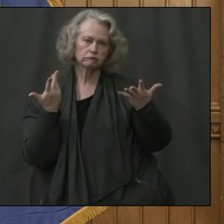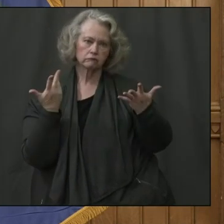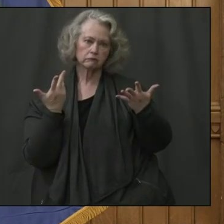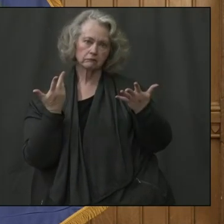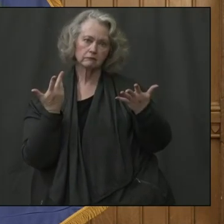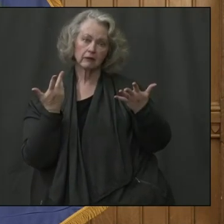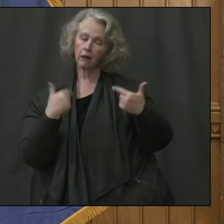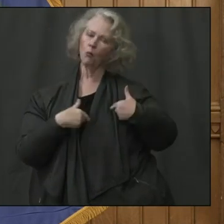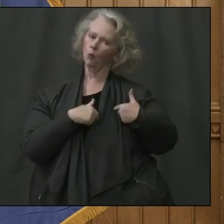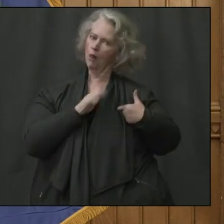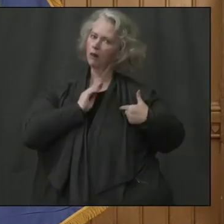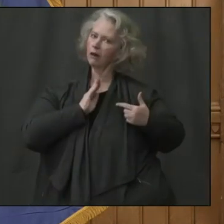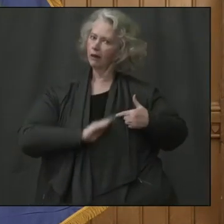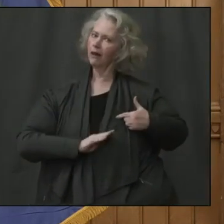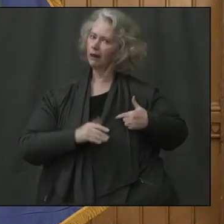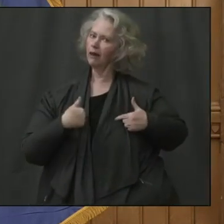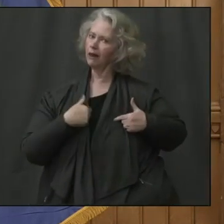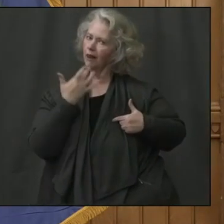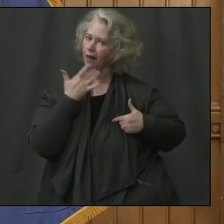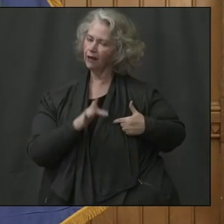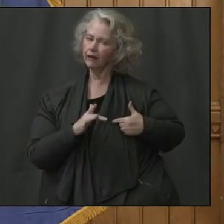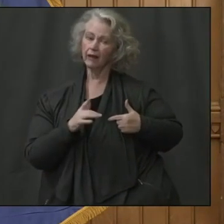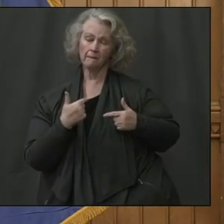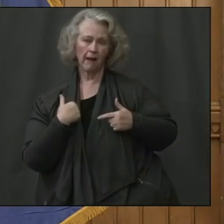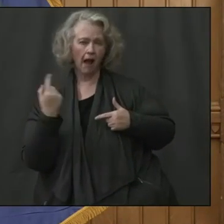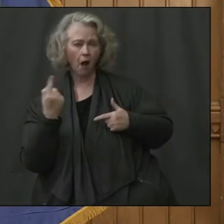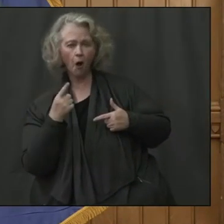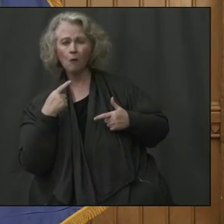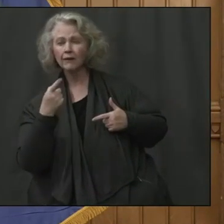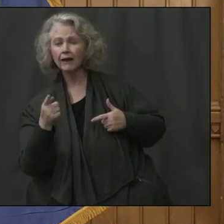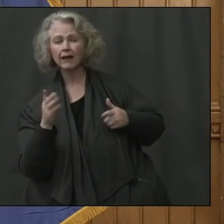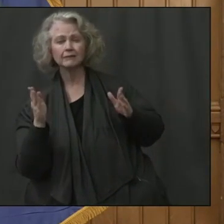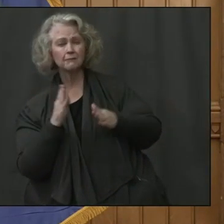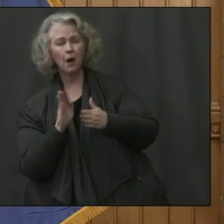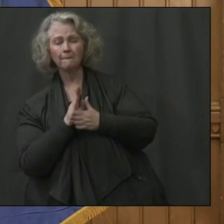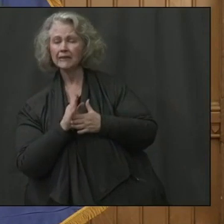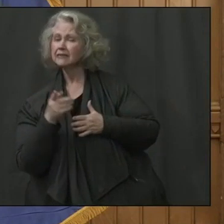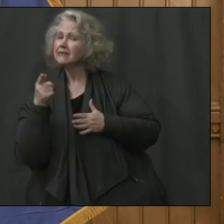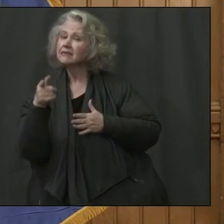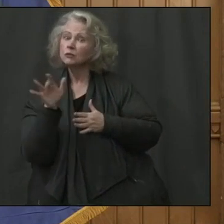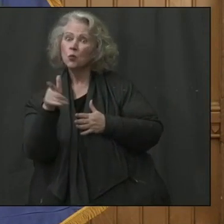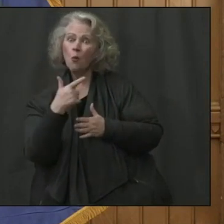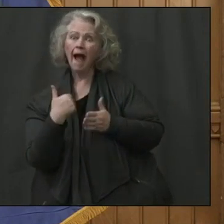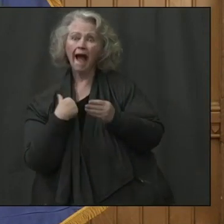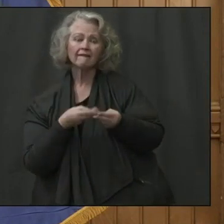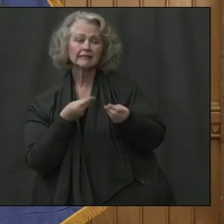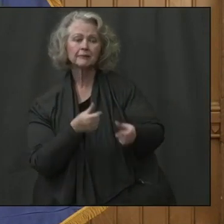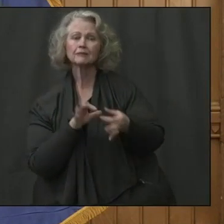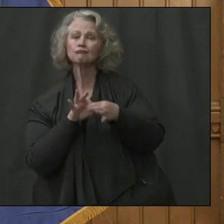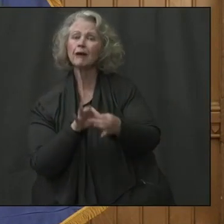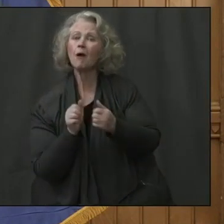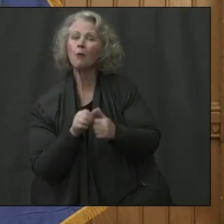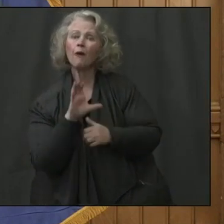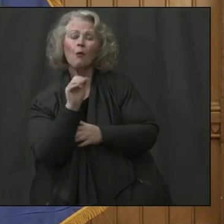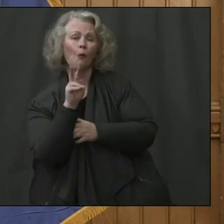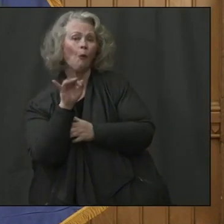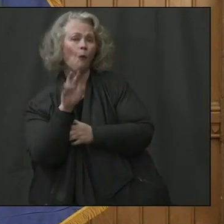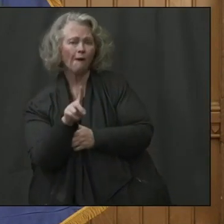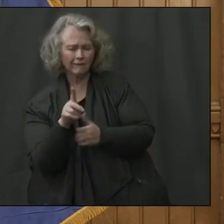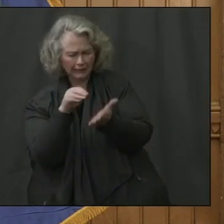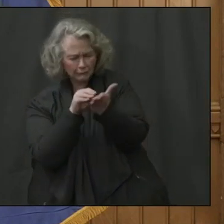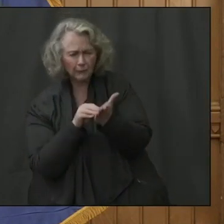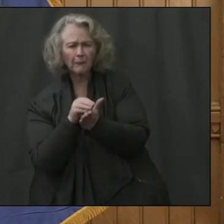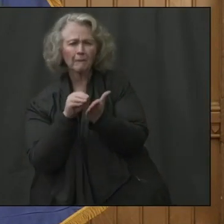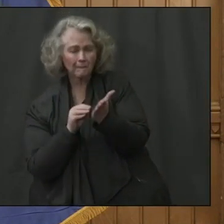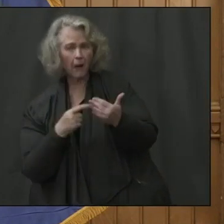business, document all of your COVID related expenses and bring them up to us sometime by early May, we may